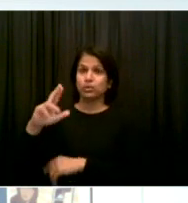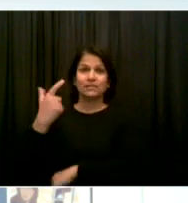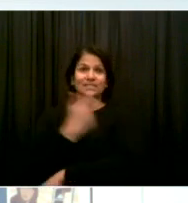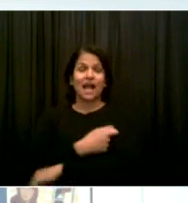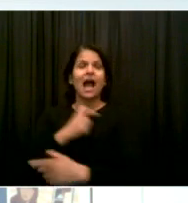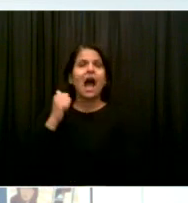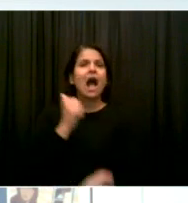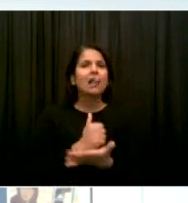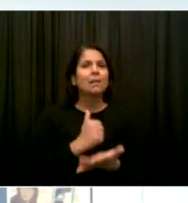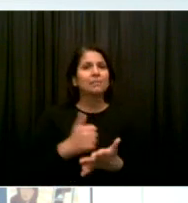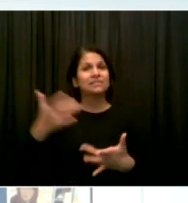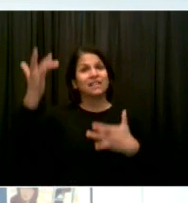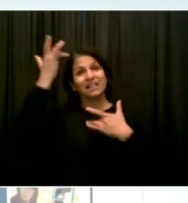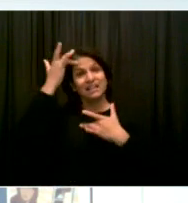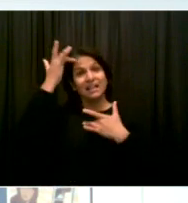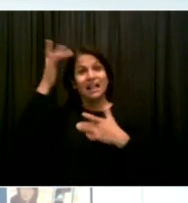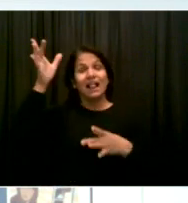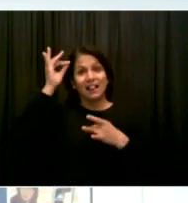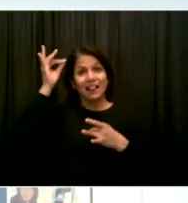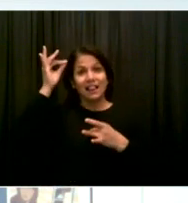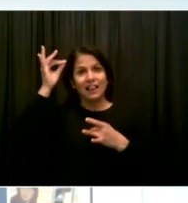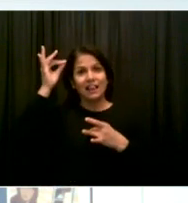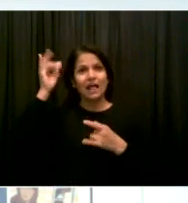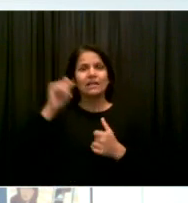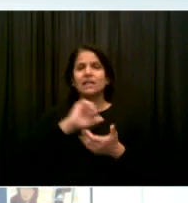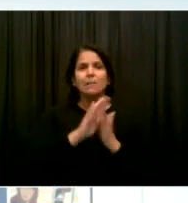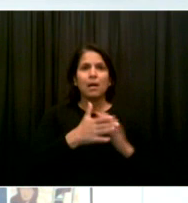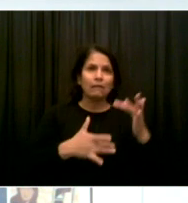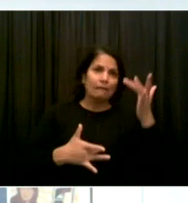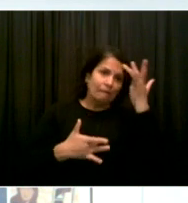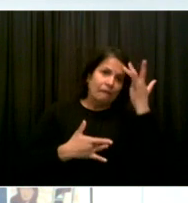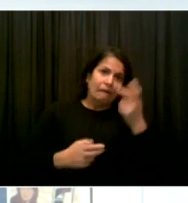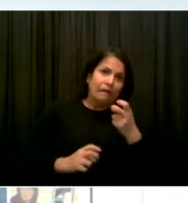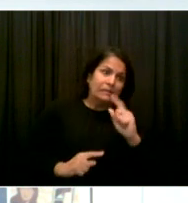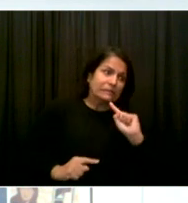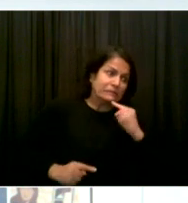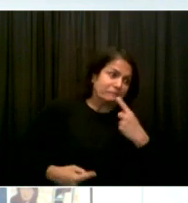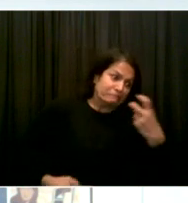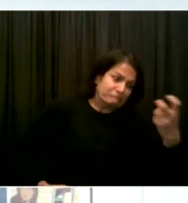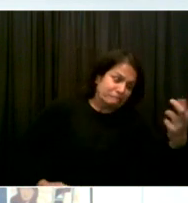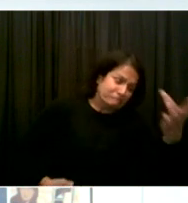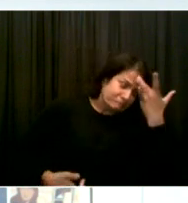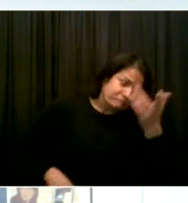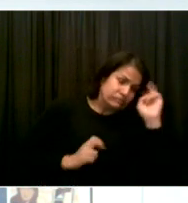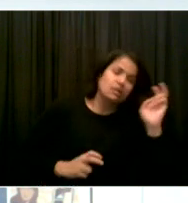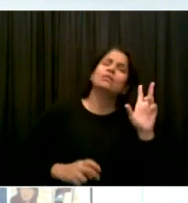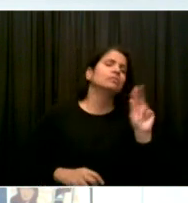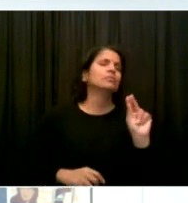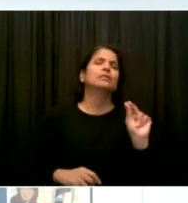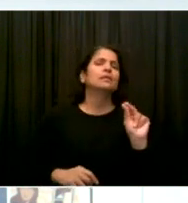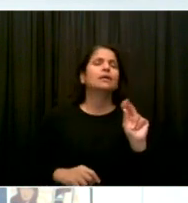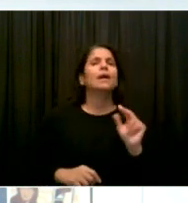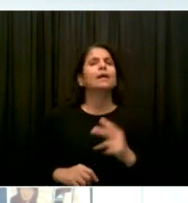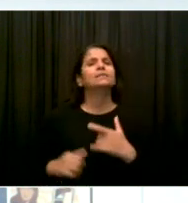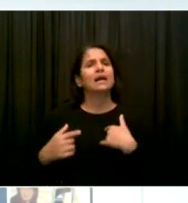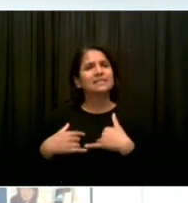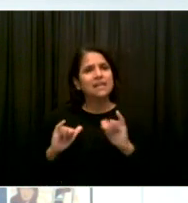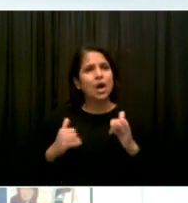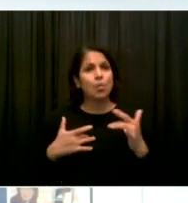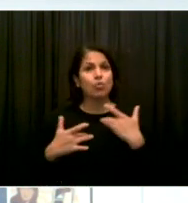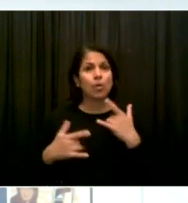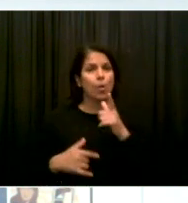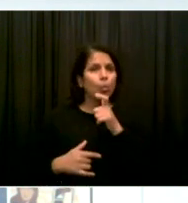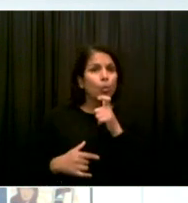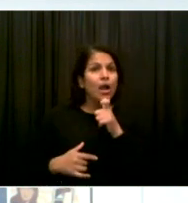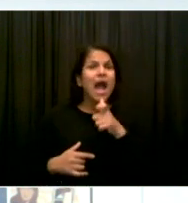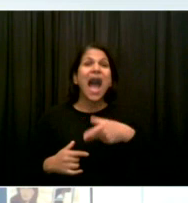remain unvaccinated, that's where I get the most worried about those severe outcomes. And so today is the day you